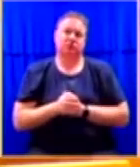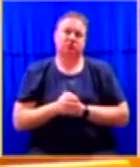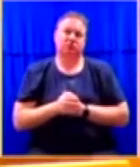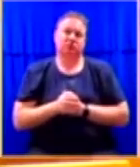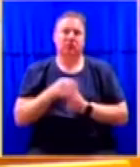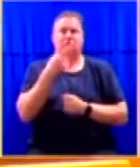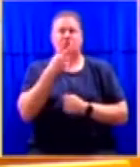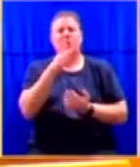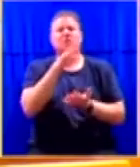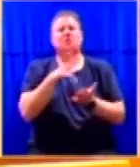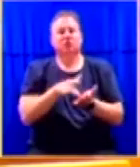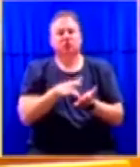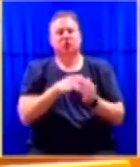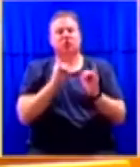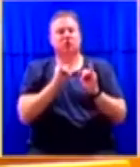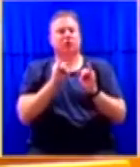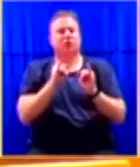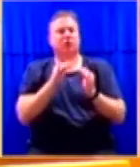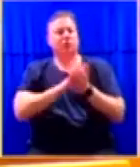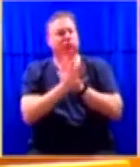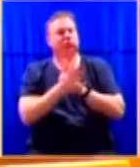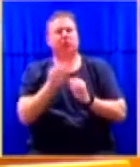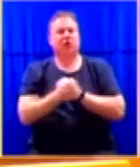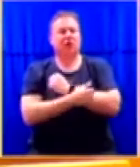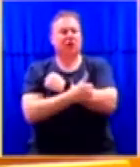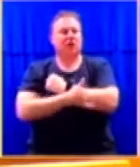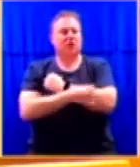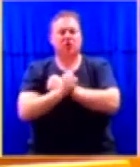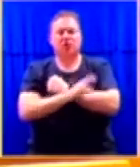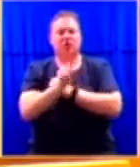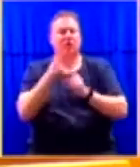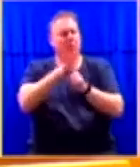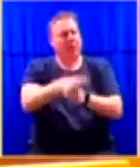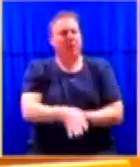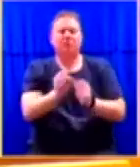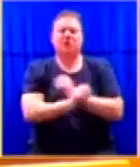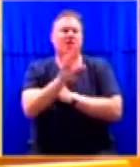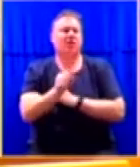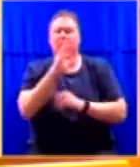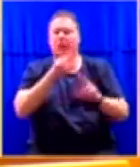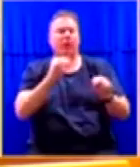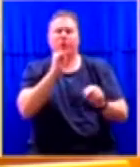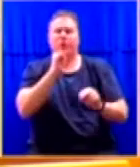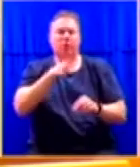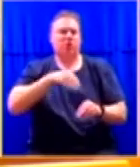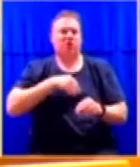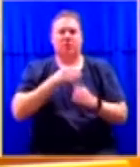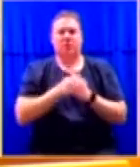adverse and sacrifice our sovereignty, we draw the line and say no. When it comes to